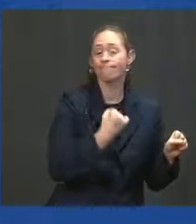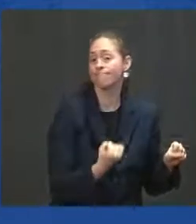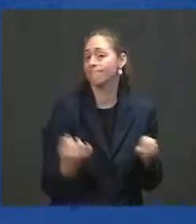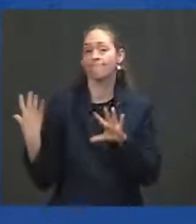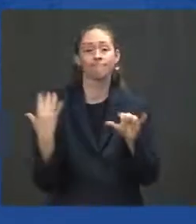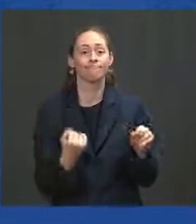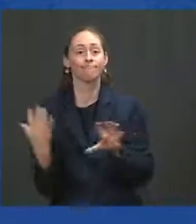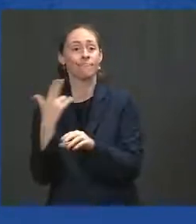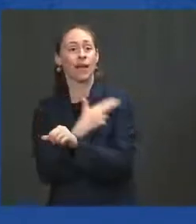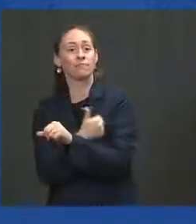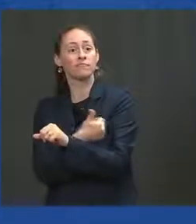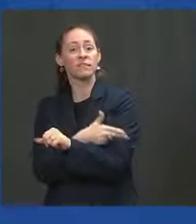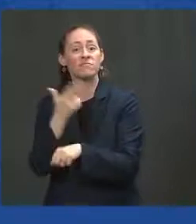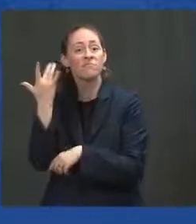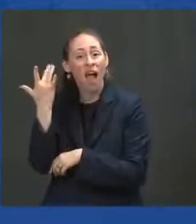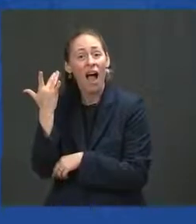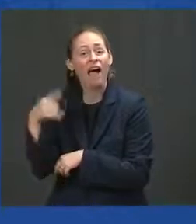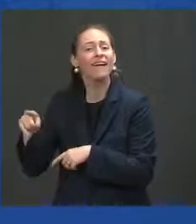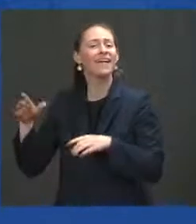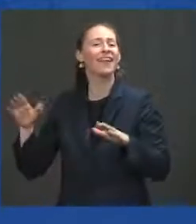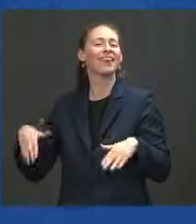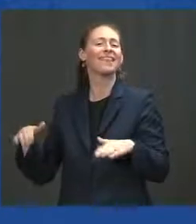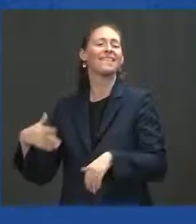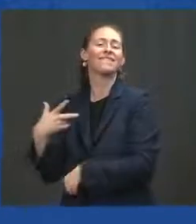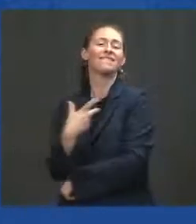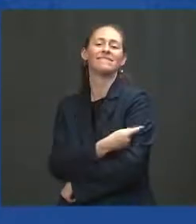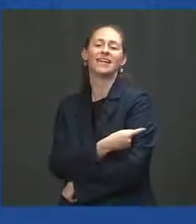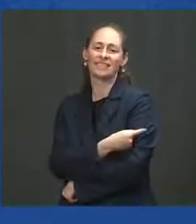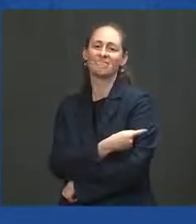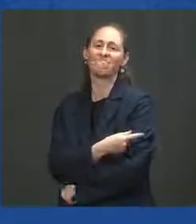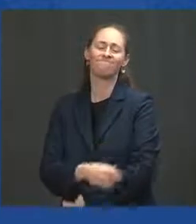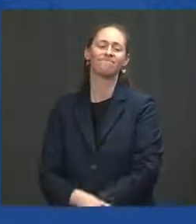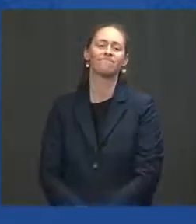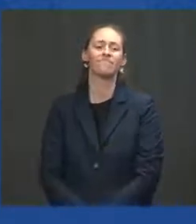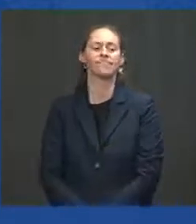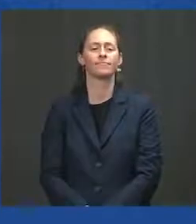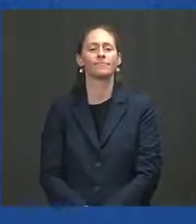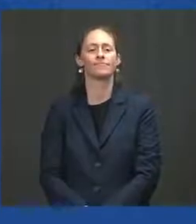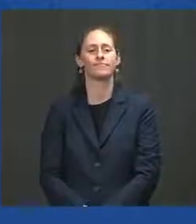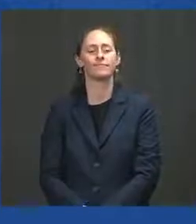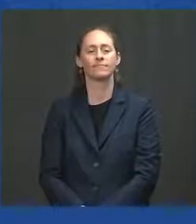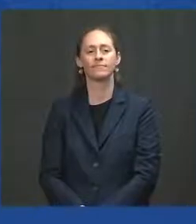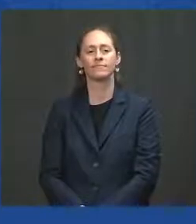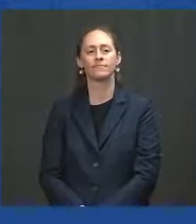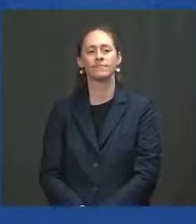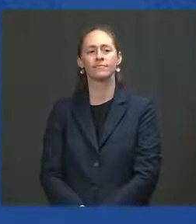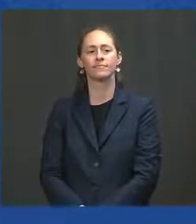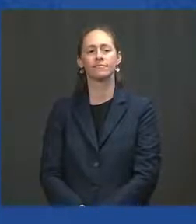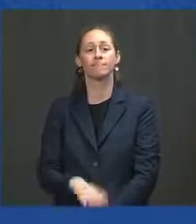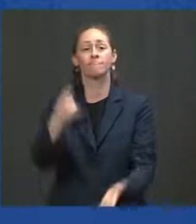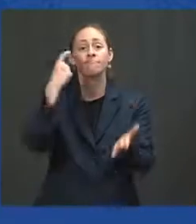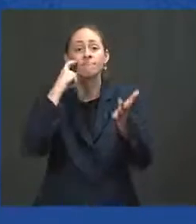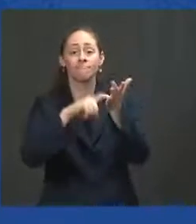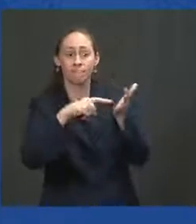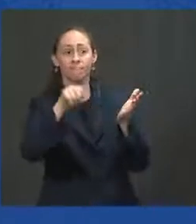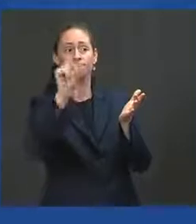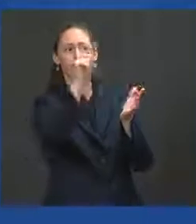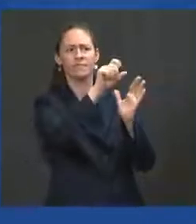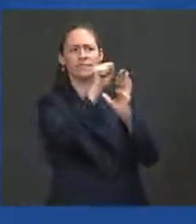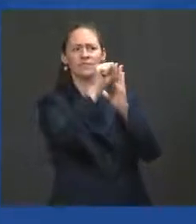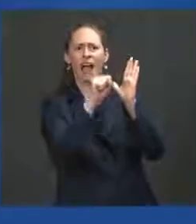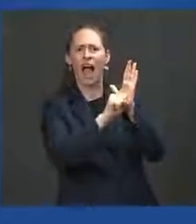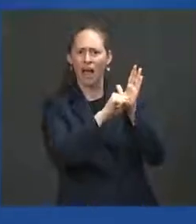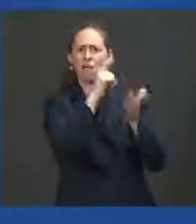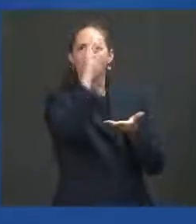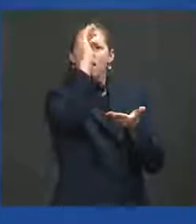the unvaccinated. That's worse in states where vaccination rates are overall low. But even in states where many people